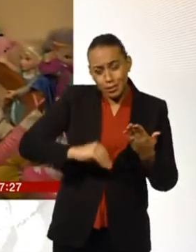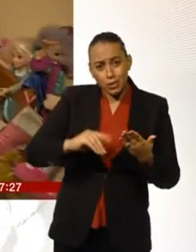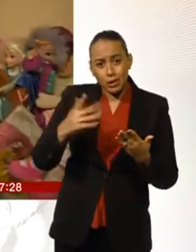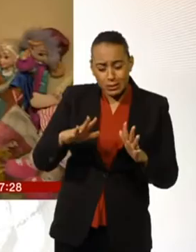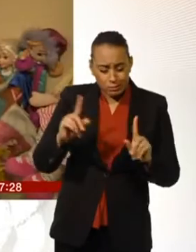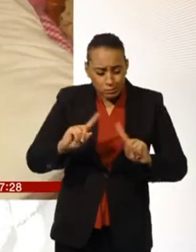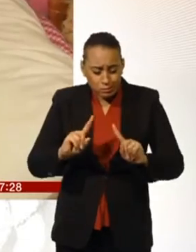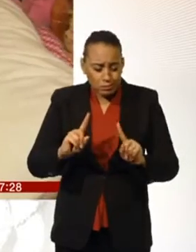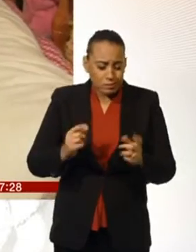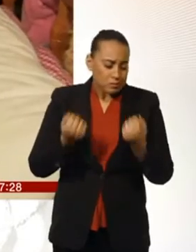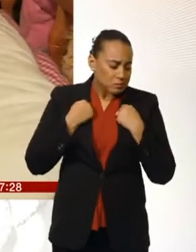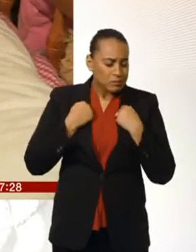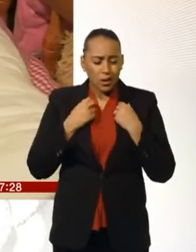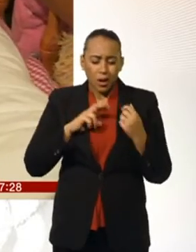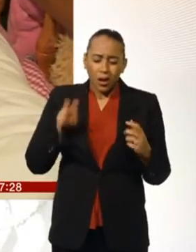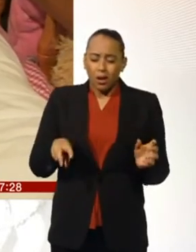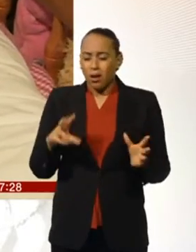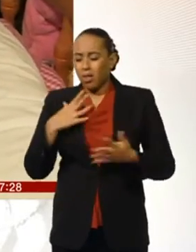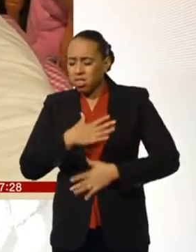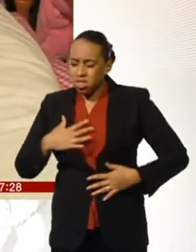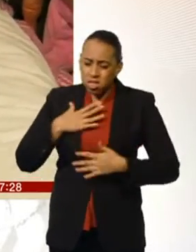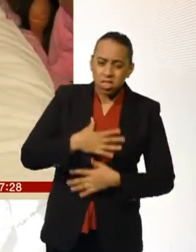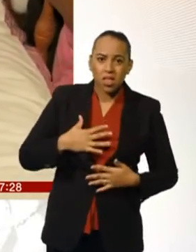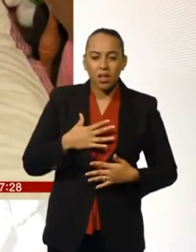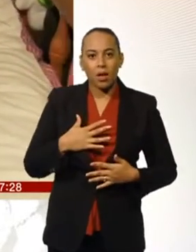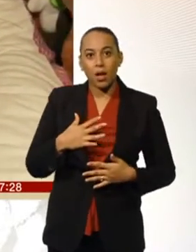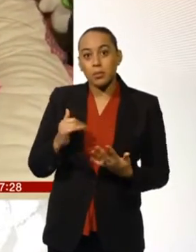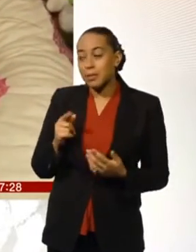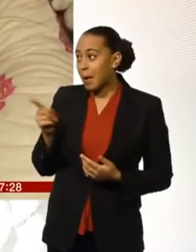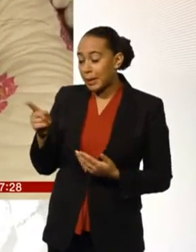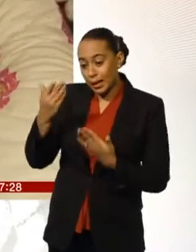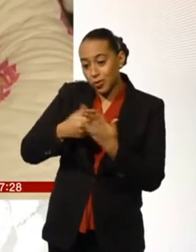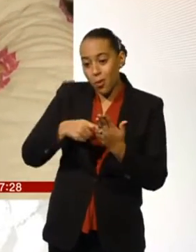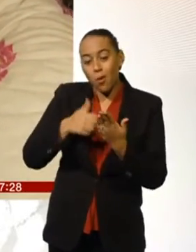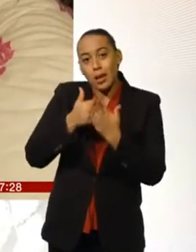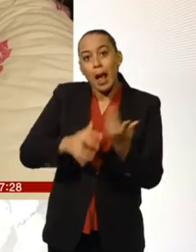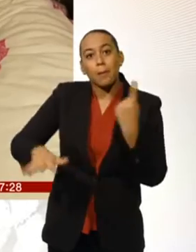happy six-year-old girl who can wake up tomorrow feeling comfortable in her own skin.